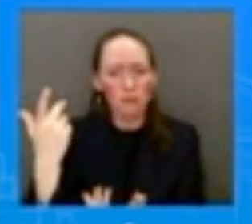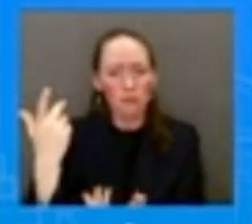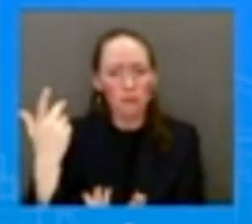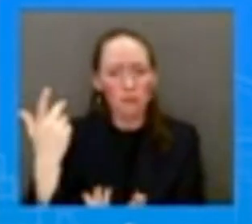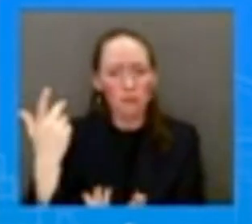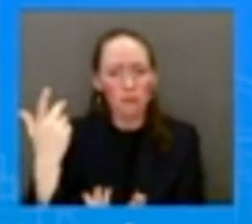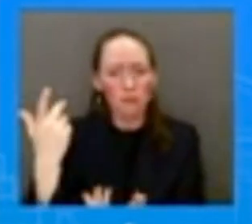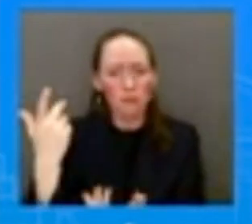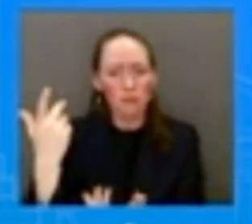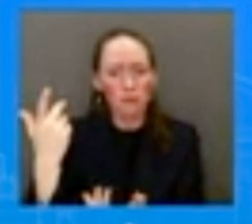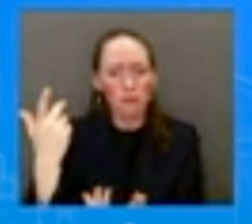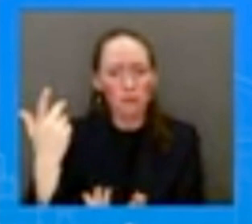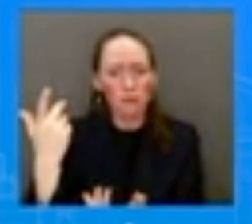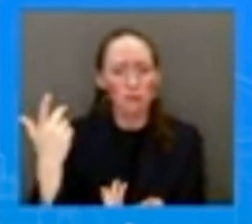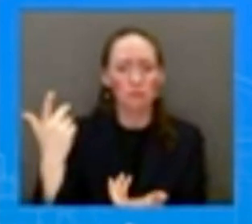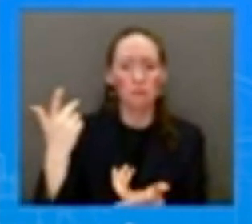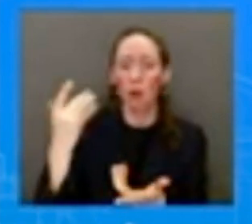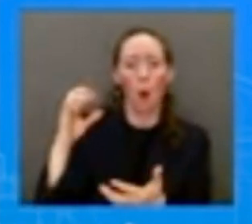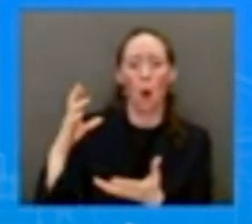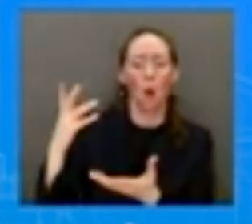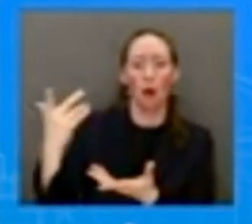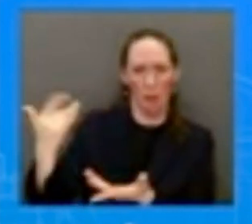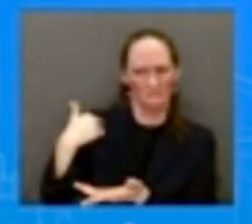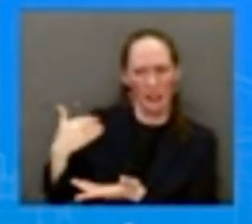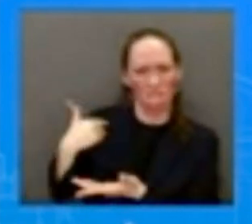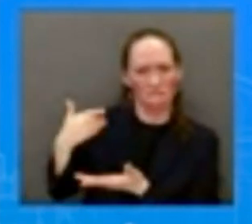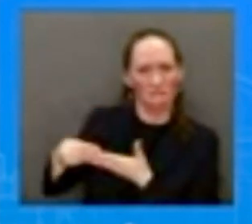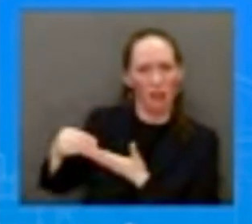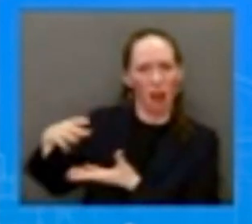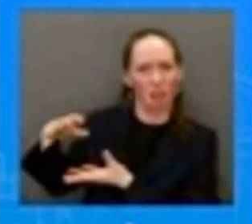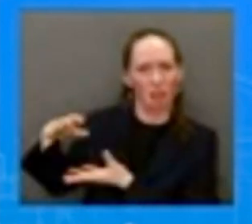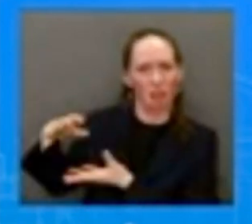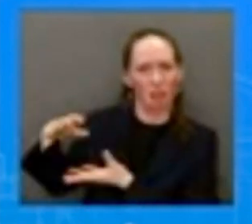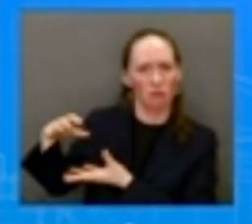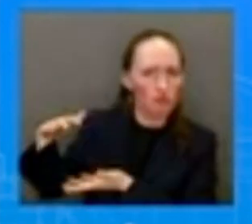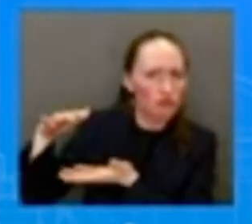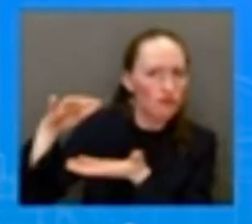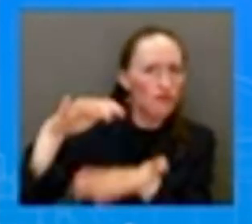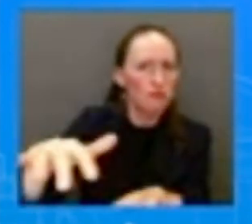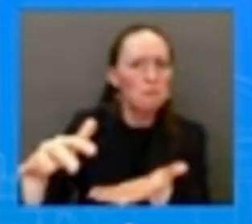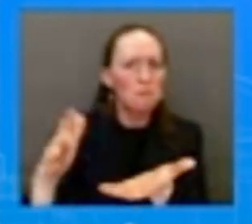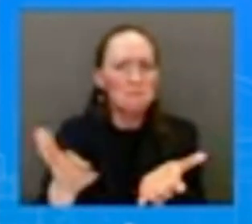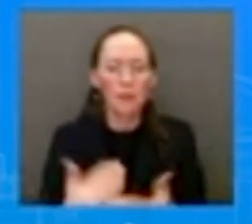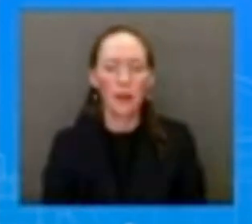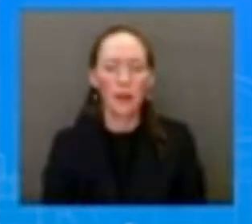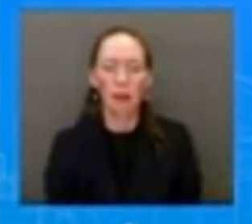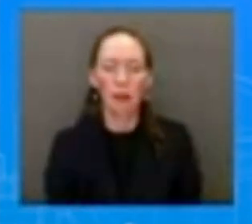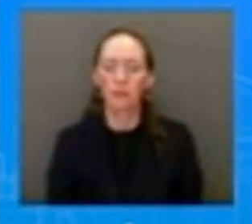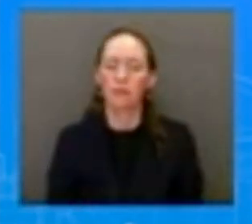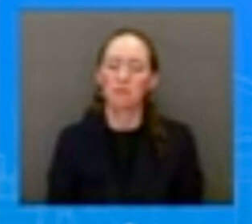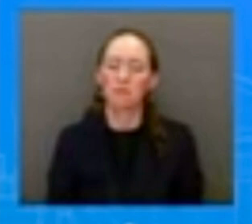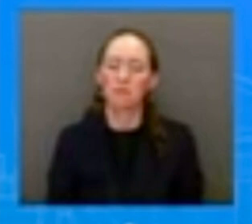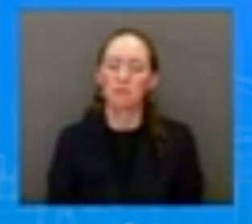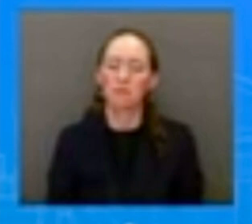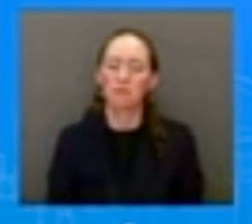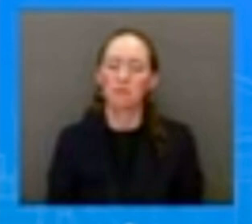here, as you know, that's something the federal regulators and the Treasury Department,